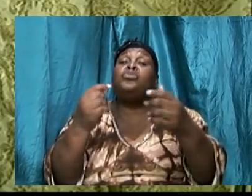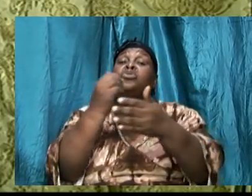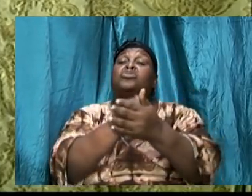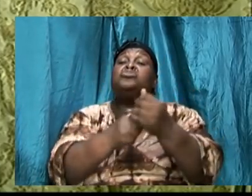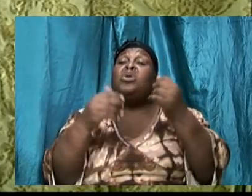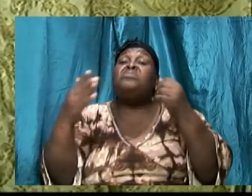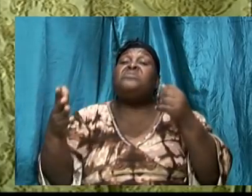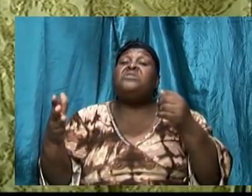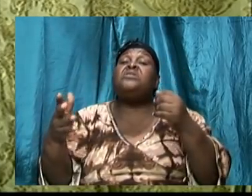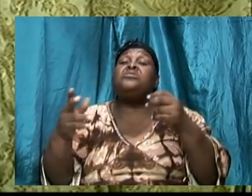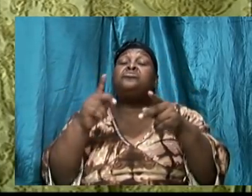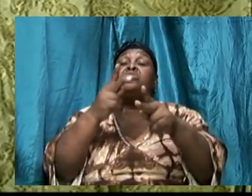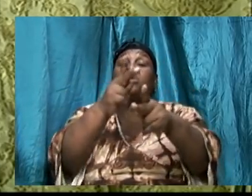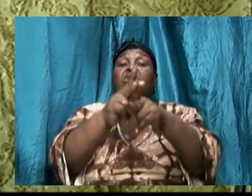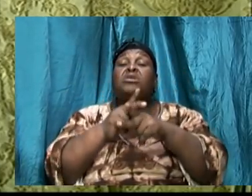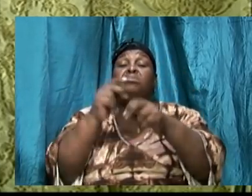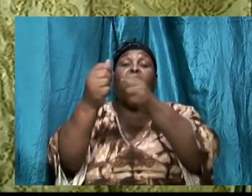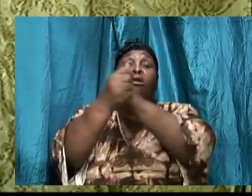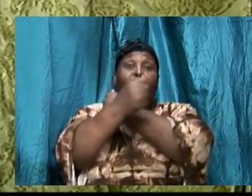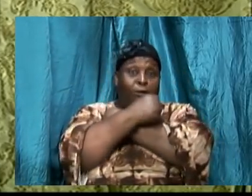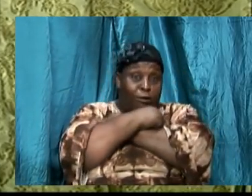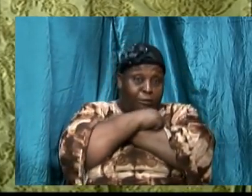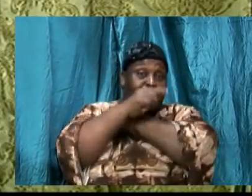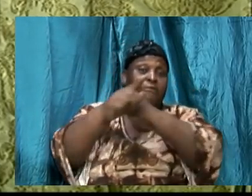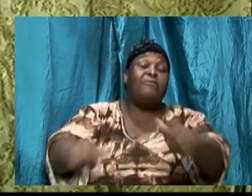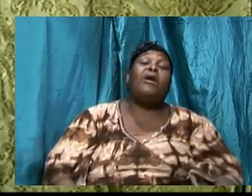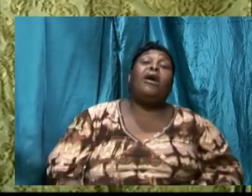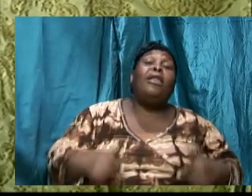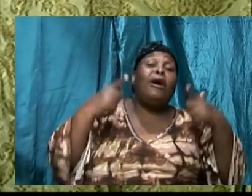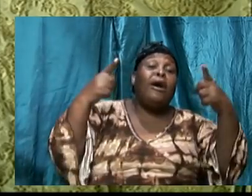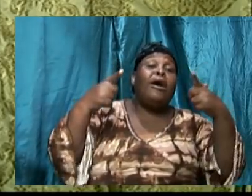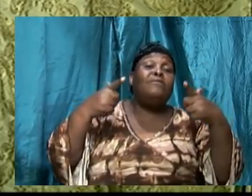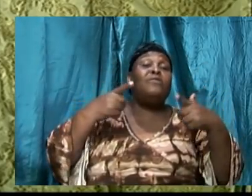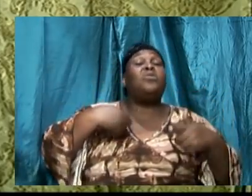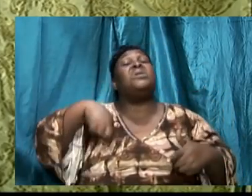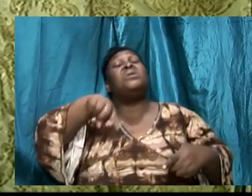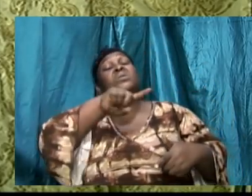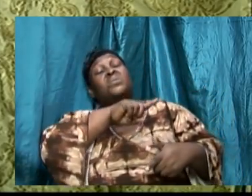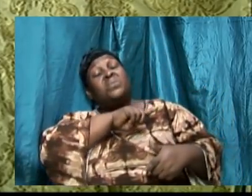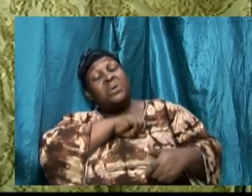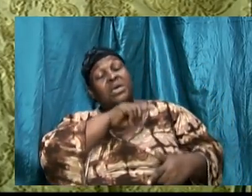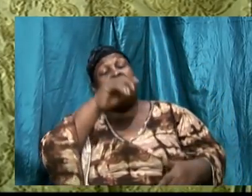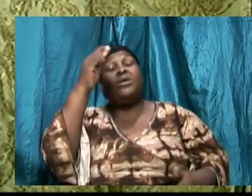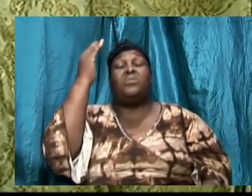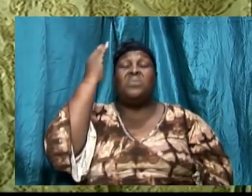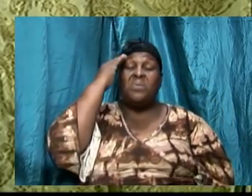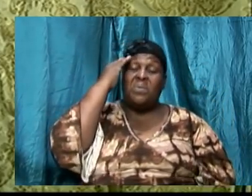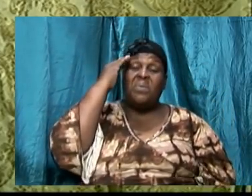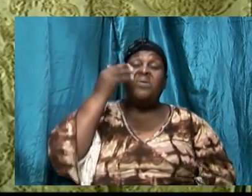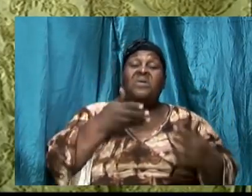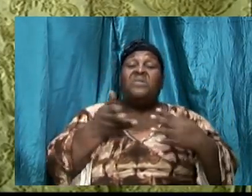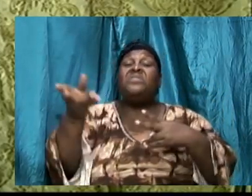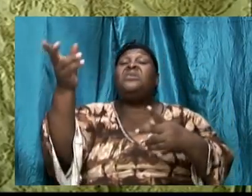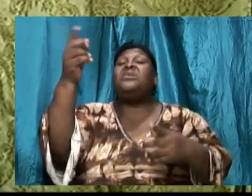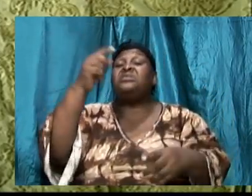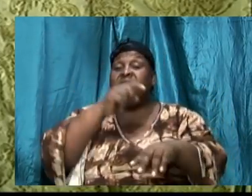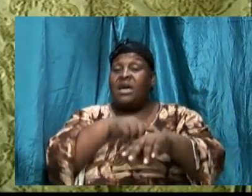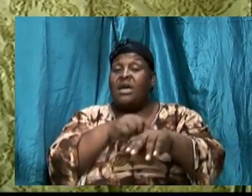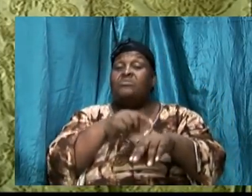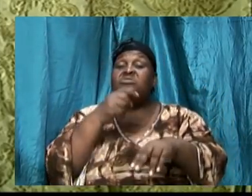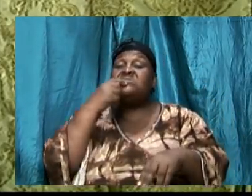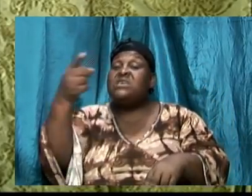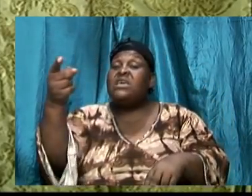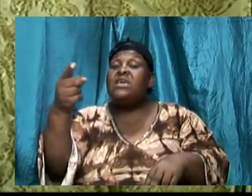love alive we know that there's going to be times when we have to say nice words